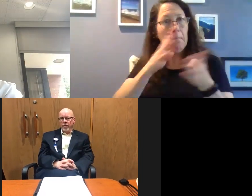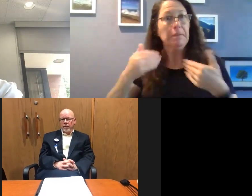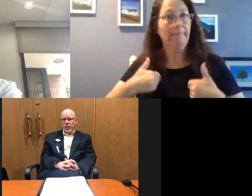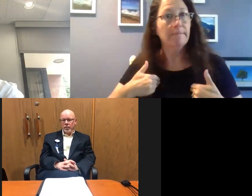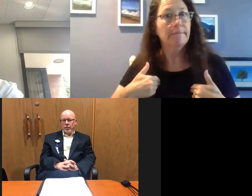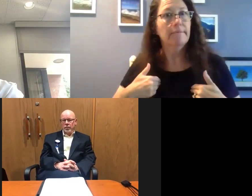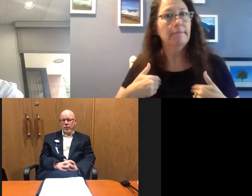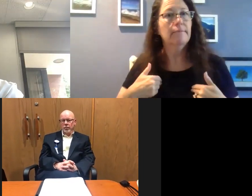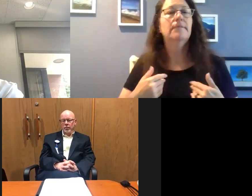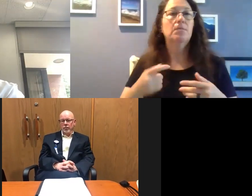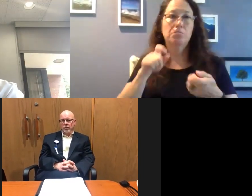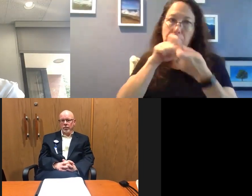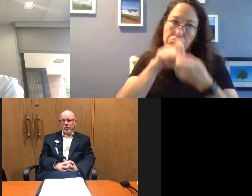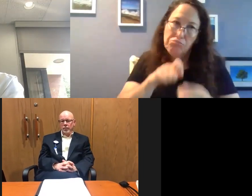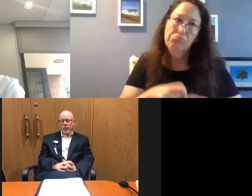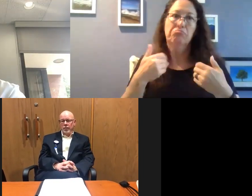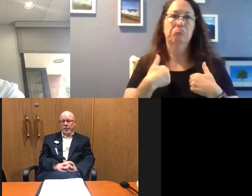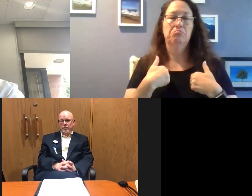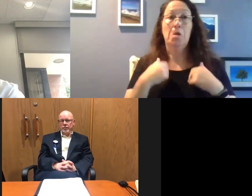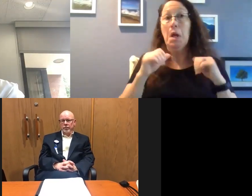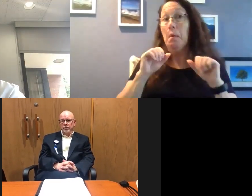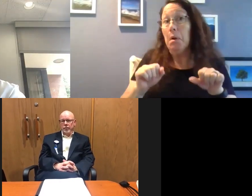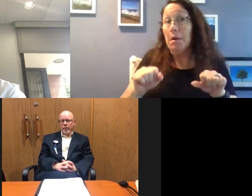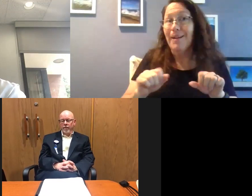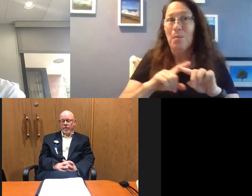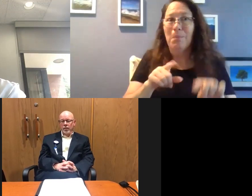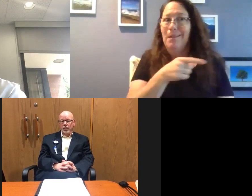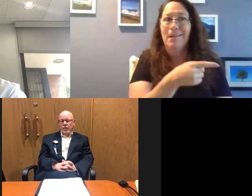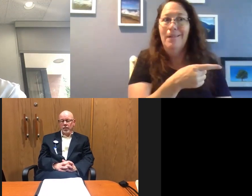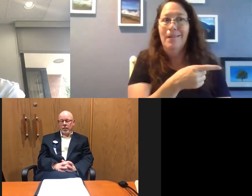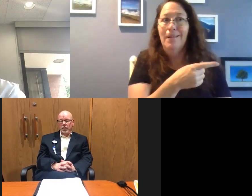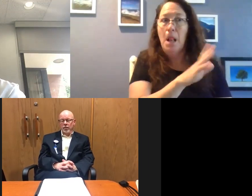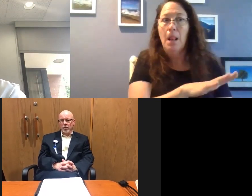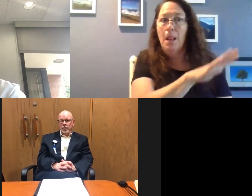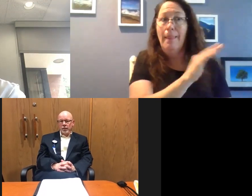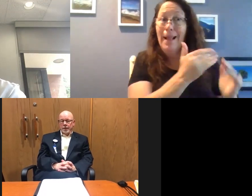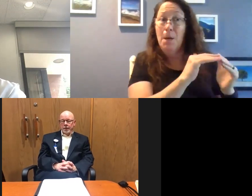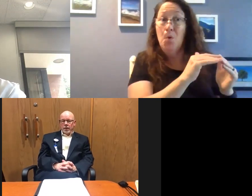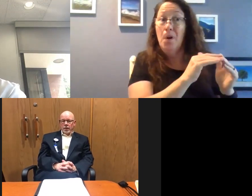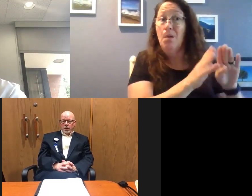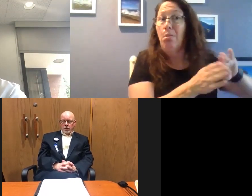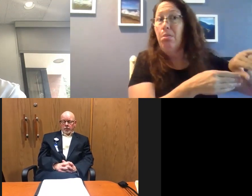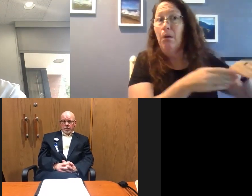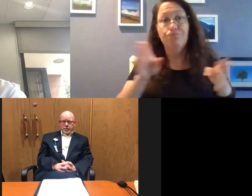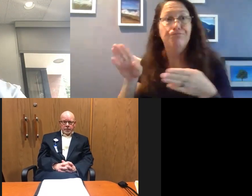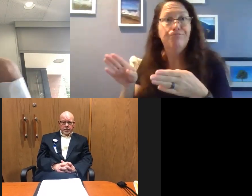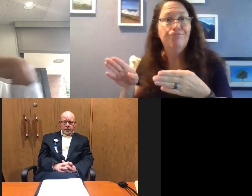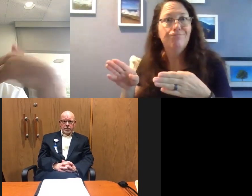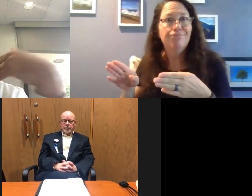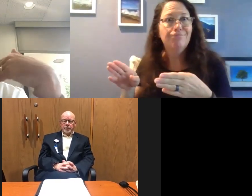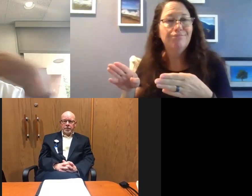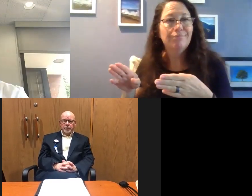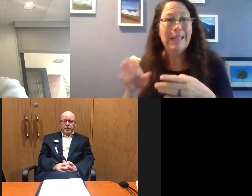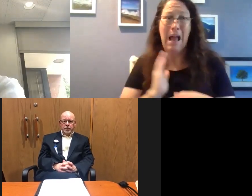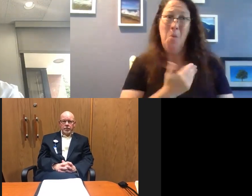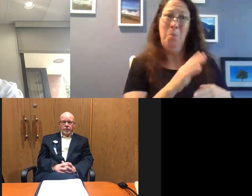and we have the ability to do that. It just doesn't look very good for the community because we have to slow down business that